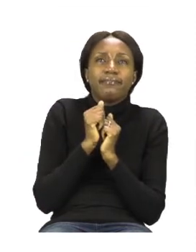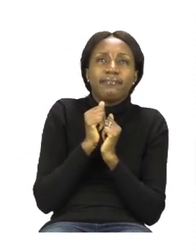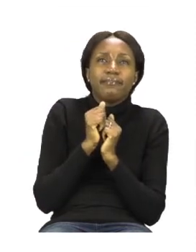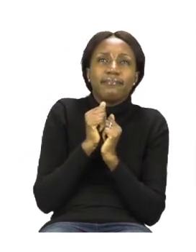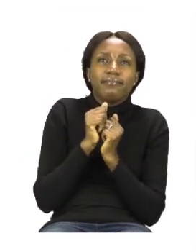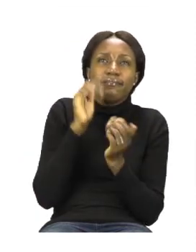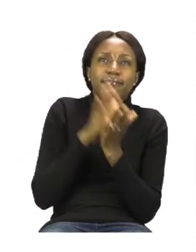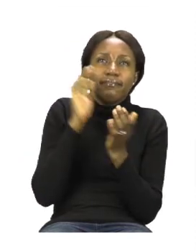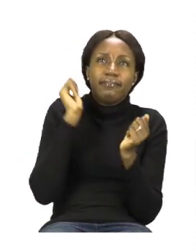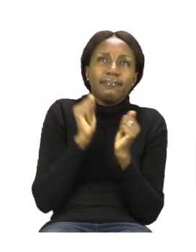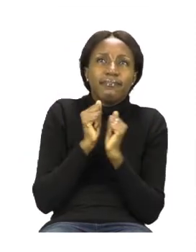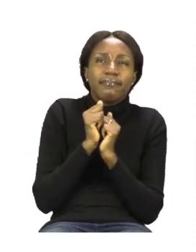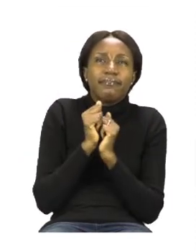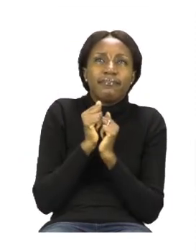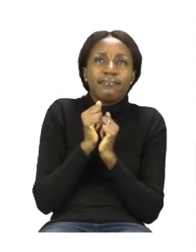Sun.